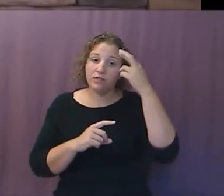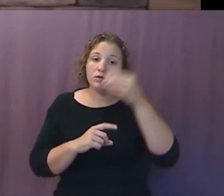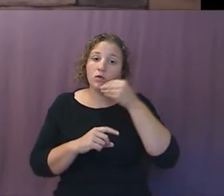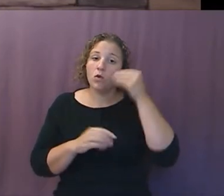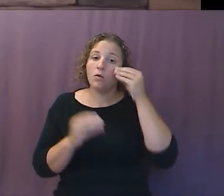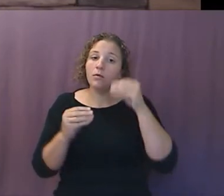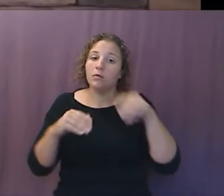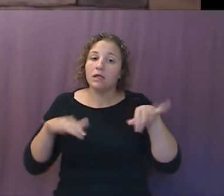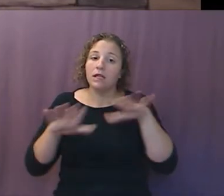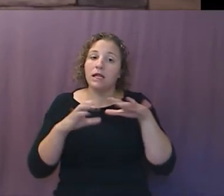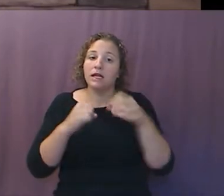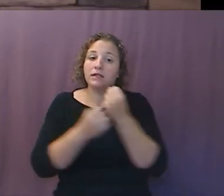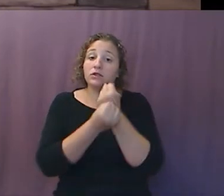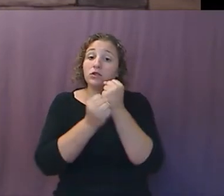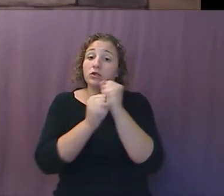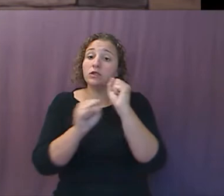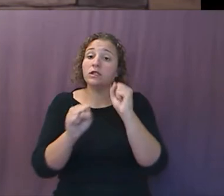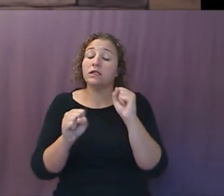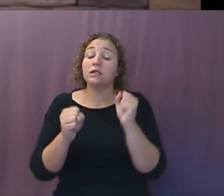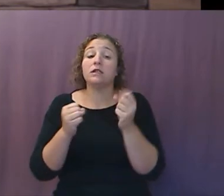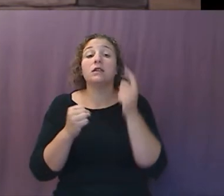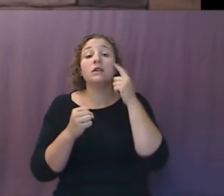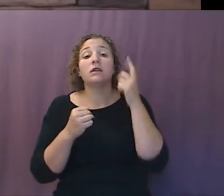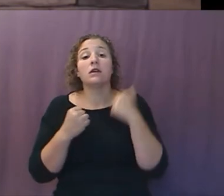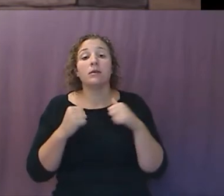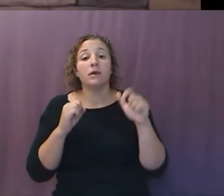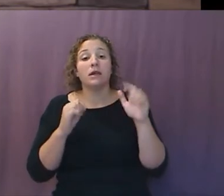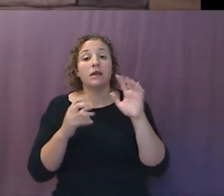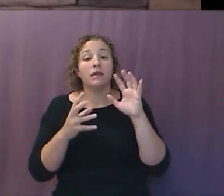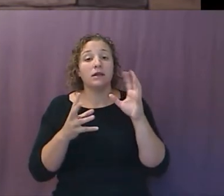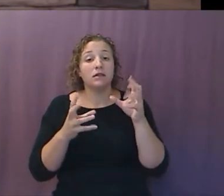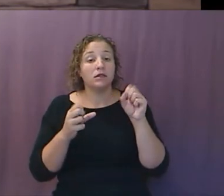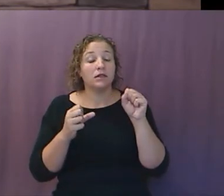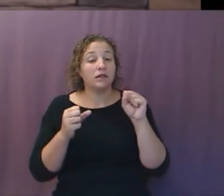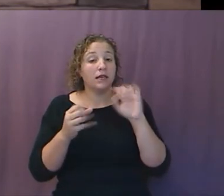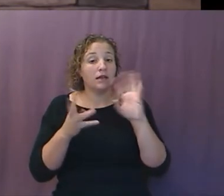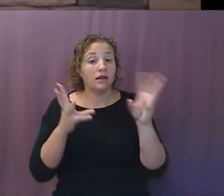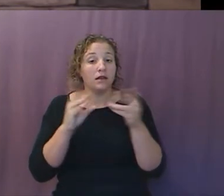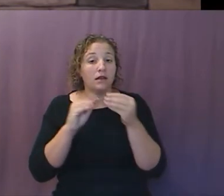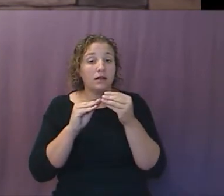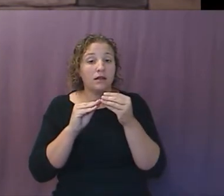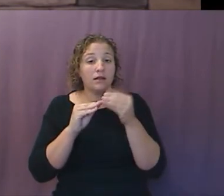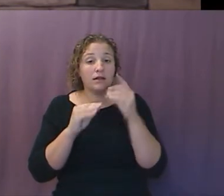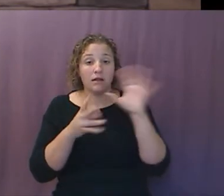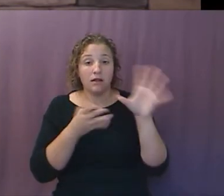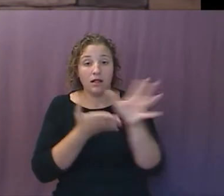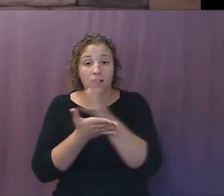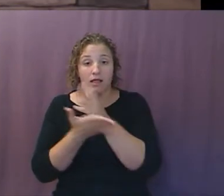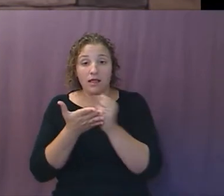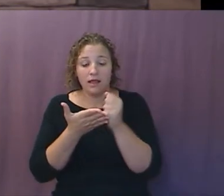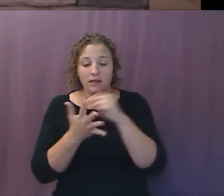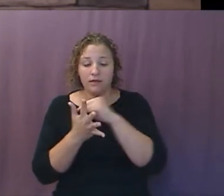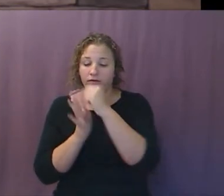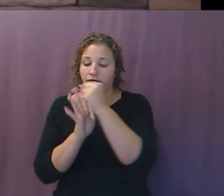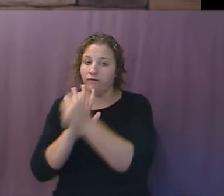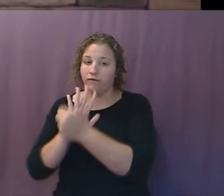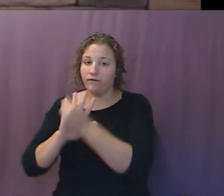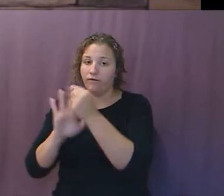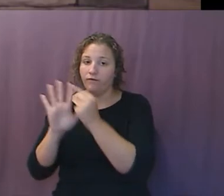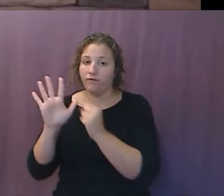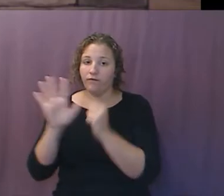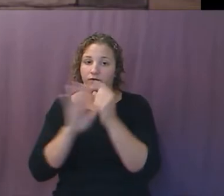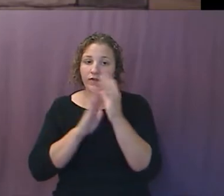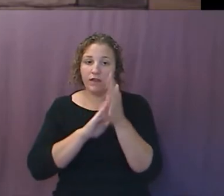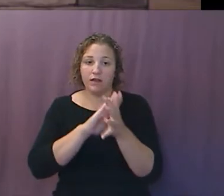Software to collect human fingerprints from social media websites like Facebook, Instagram, and Twitter for the